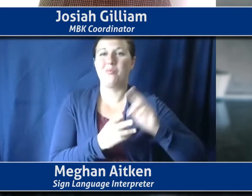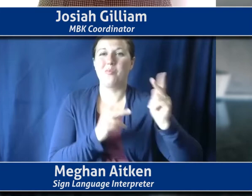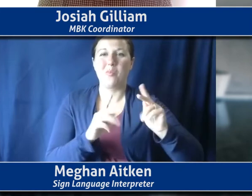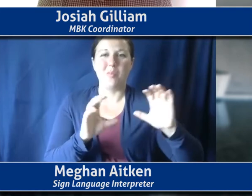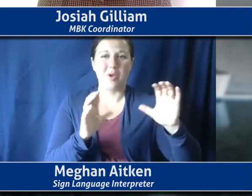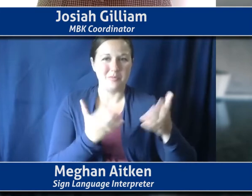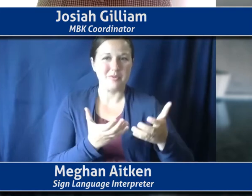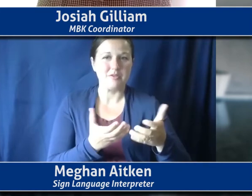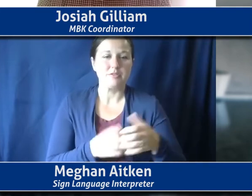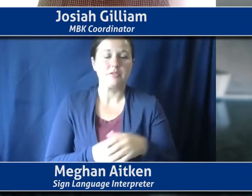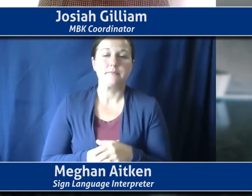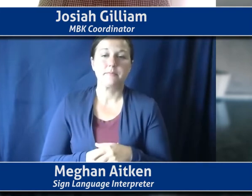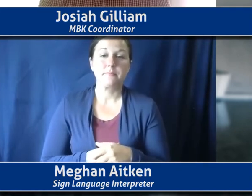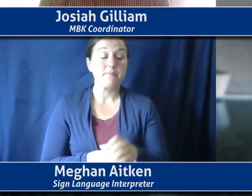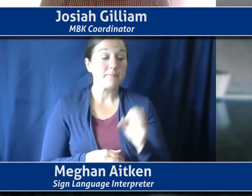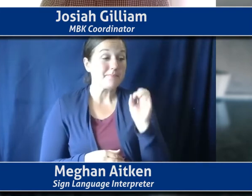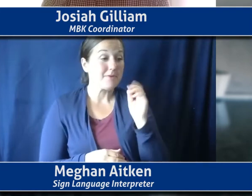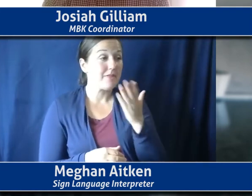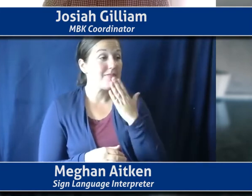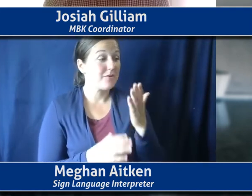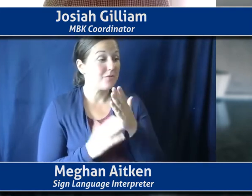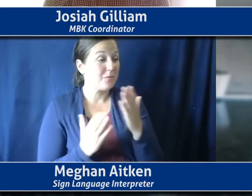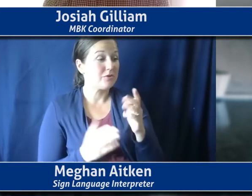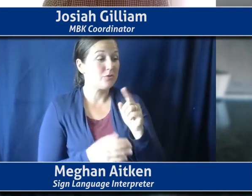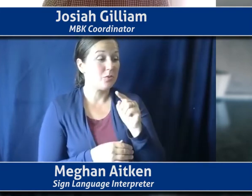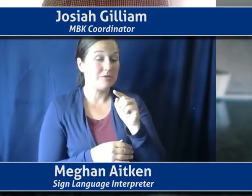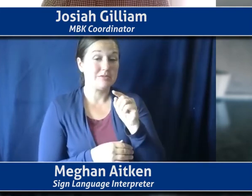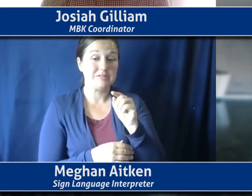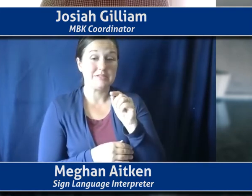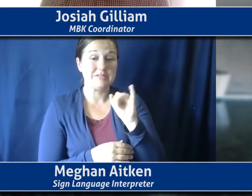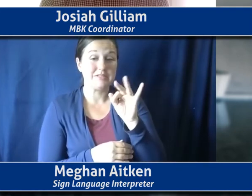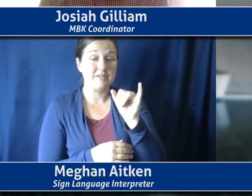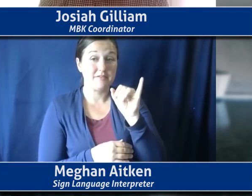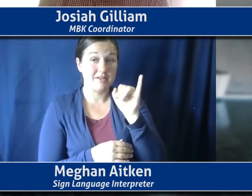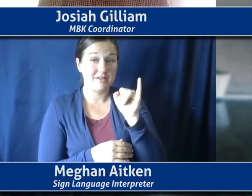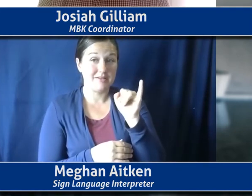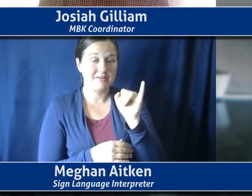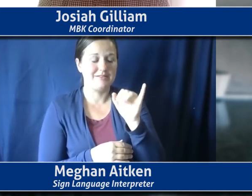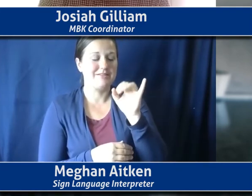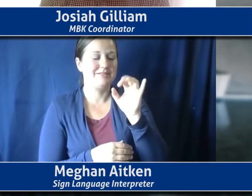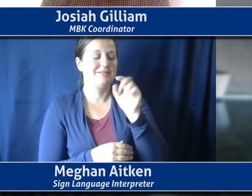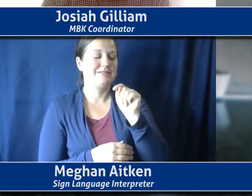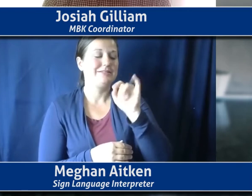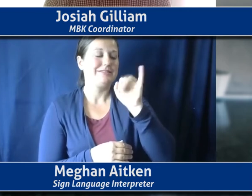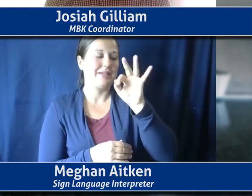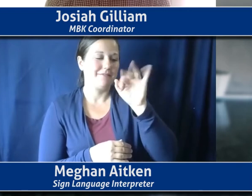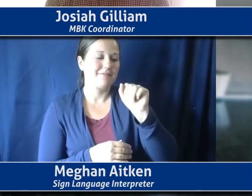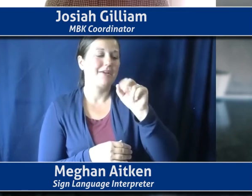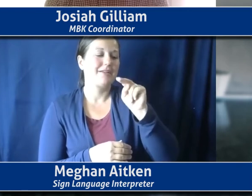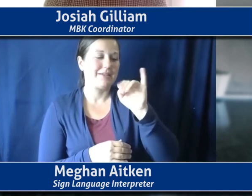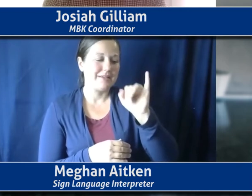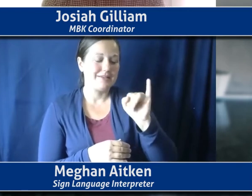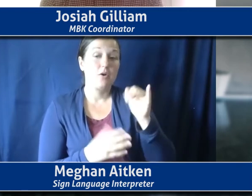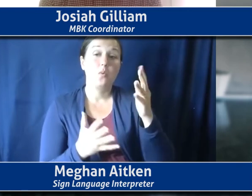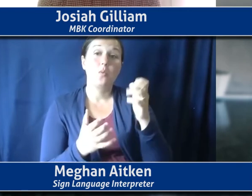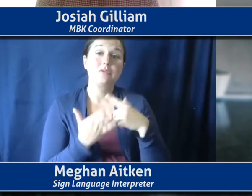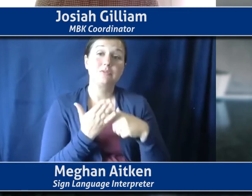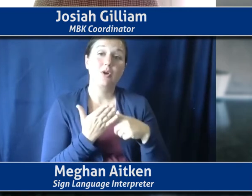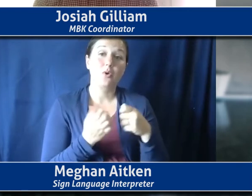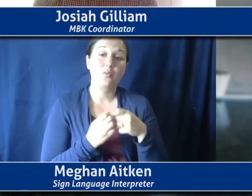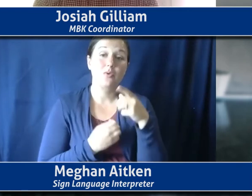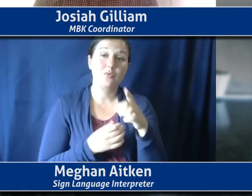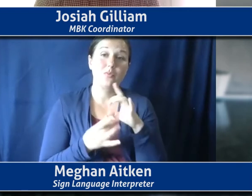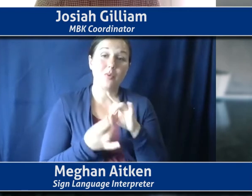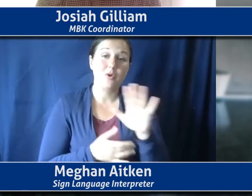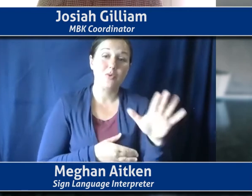you so much. I'd like to, uh, start talking about, uh, your work as well. Was there anything on what was just touched that you wanted to add in your remarks to